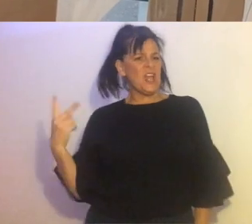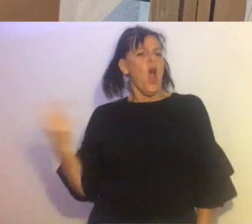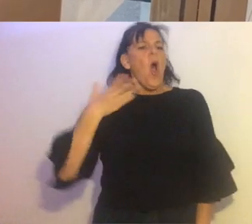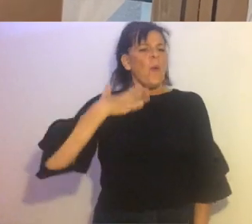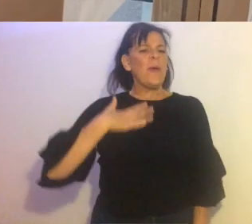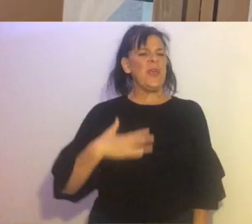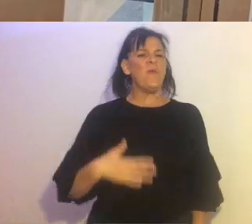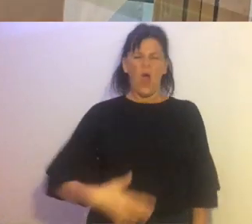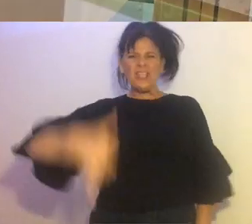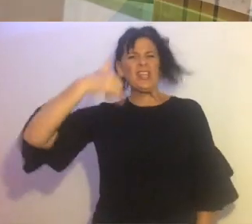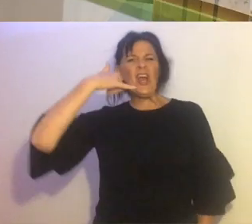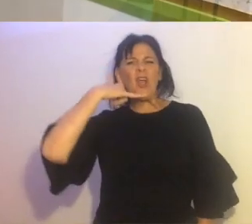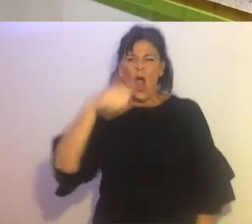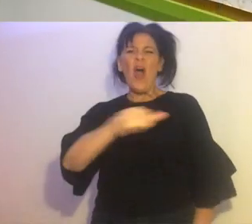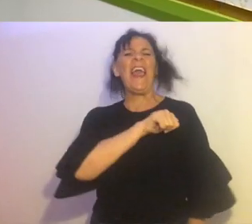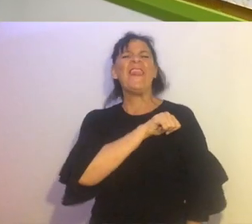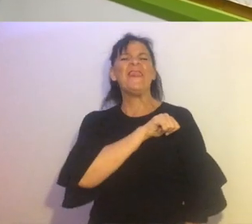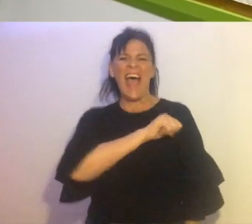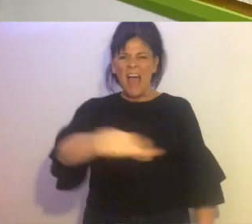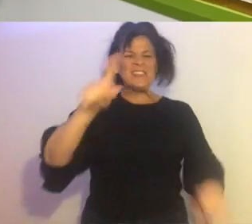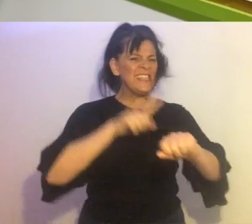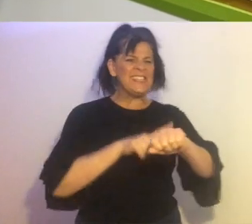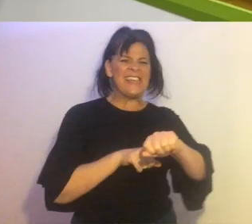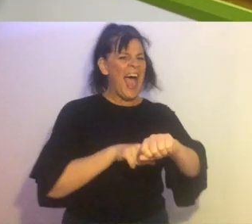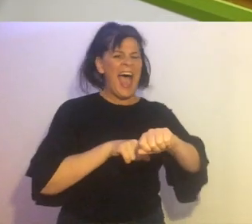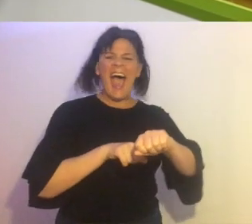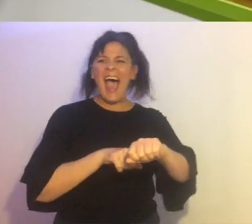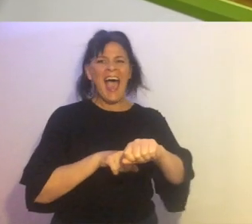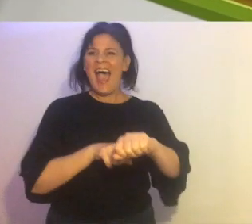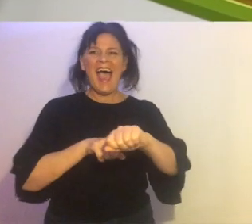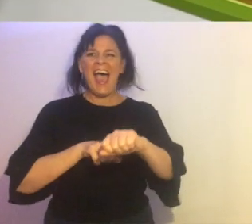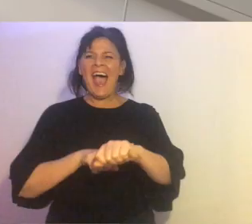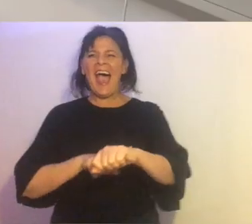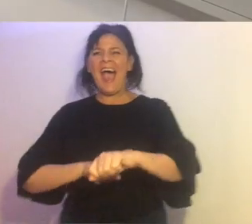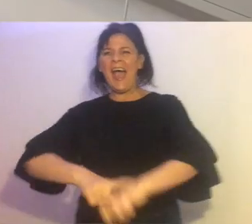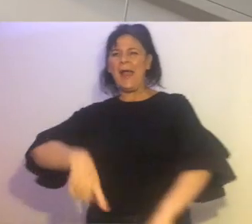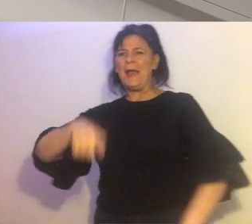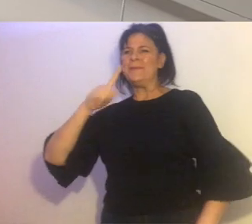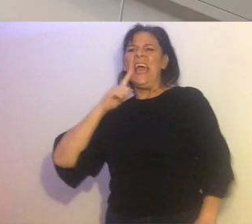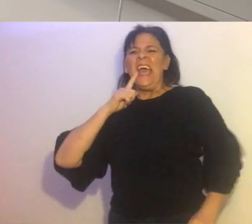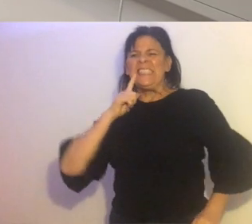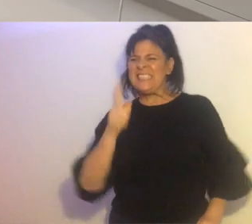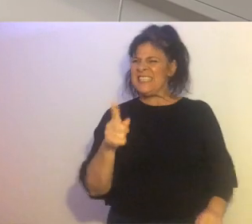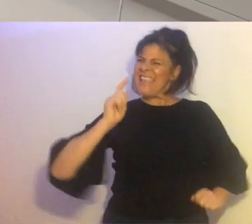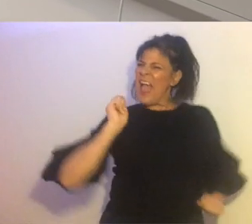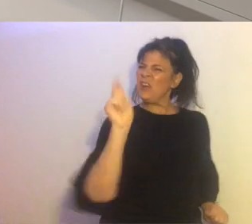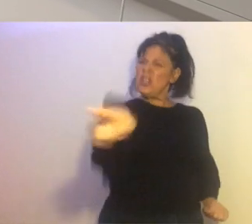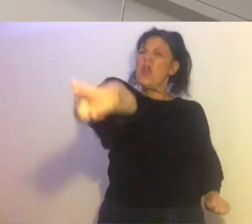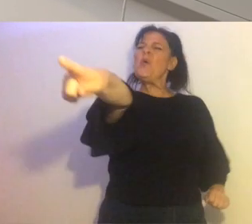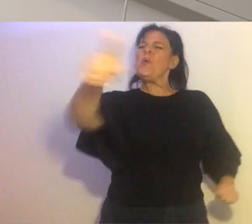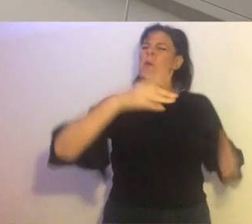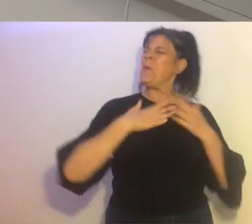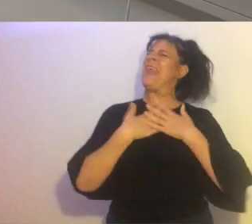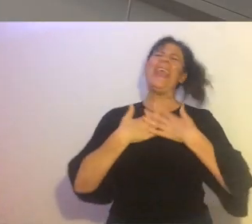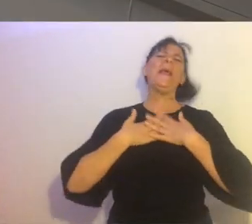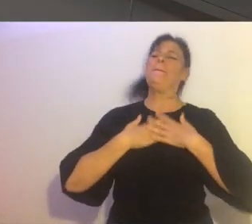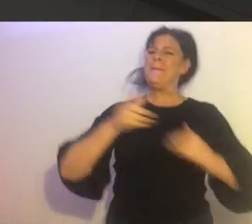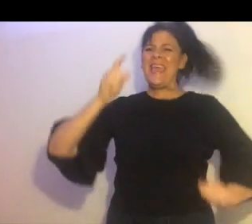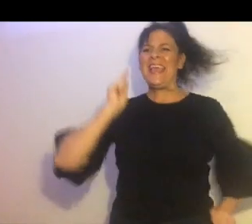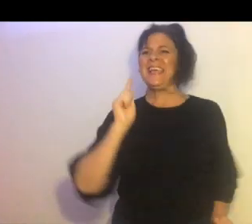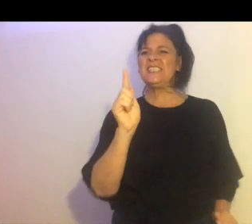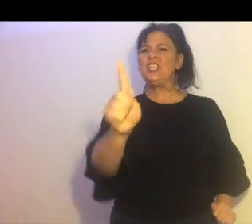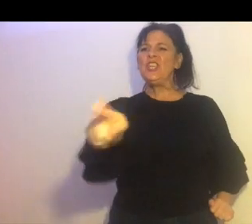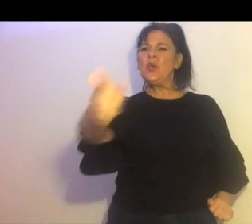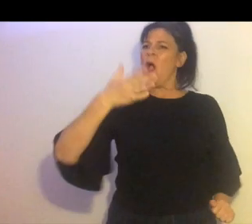We want to call a thousand times To tell you we